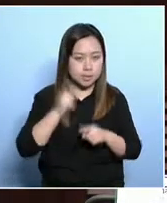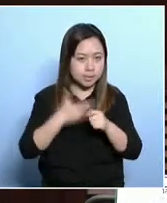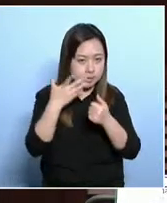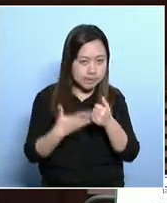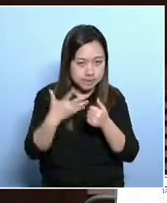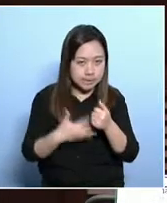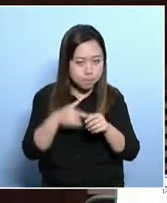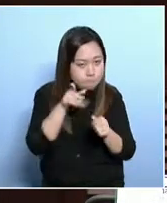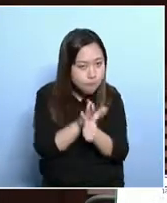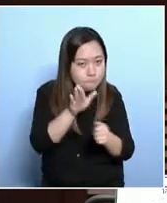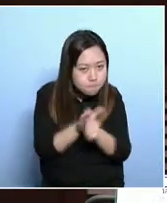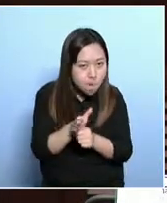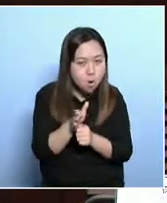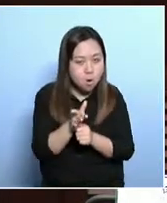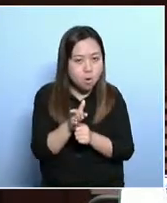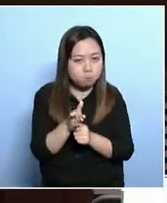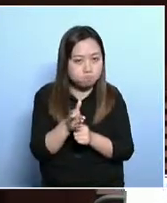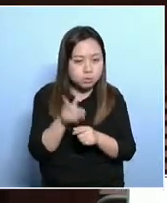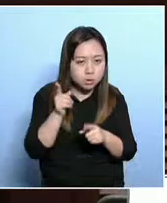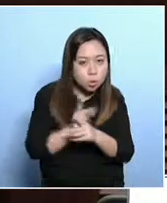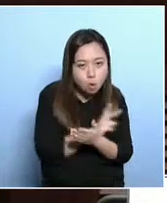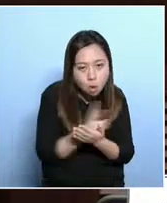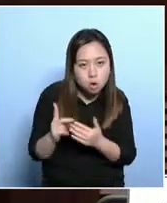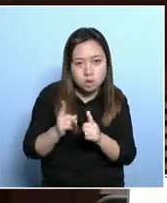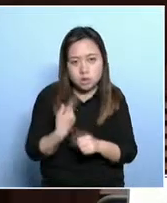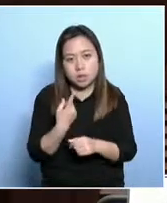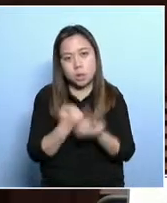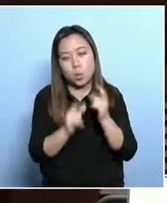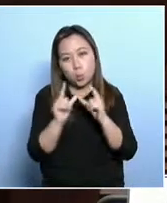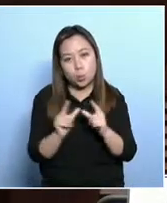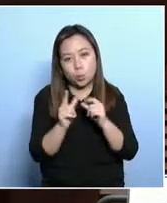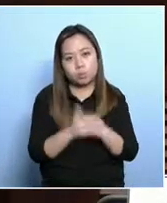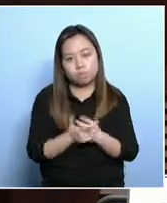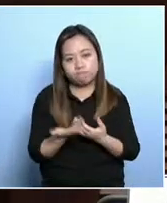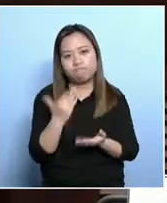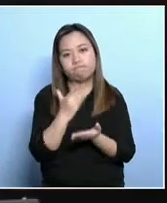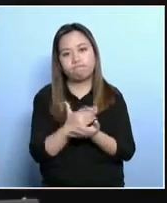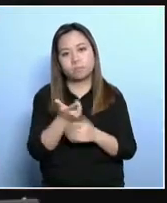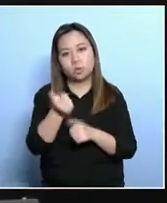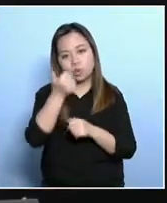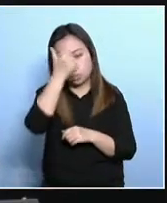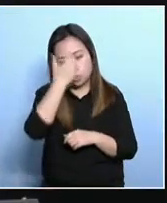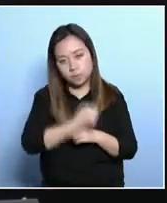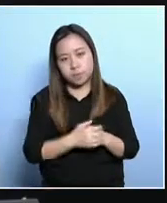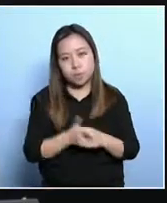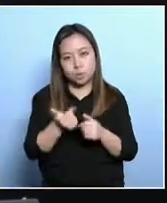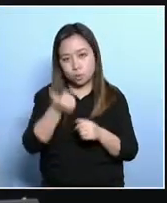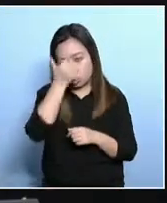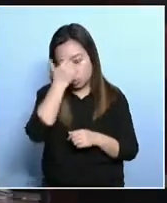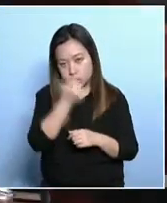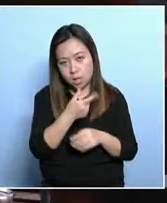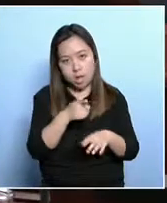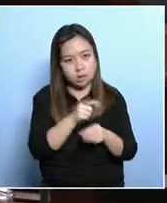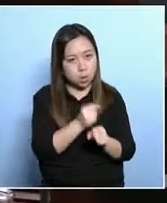tried to deepen and enhance the various policies.